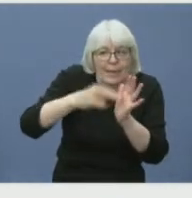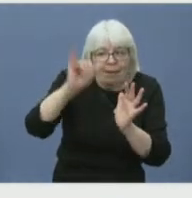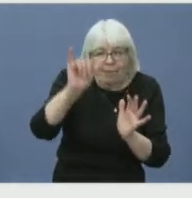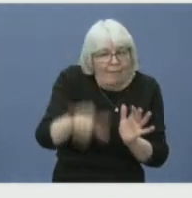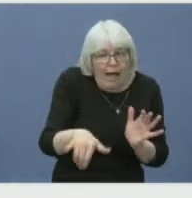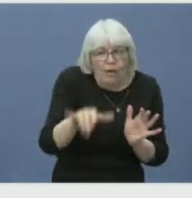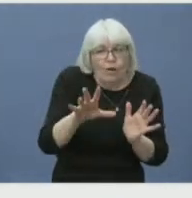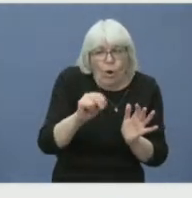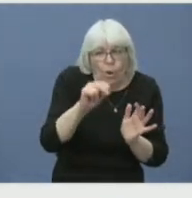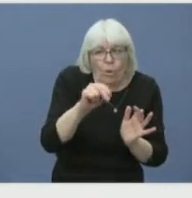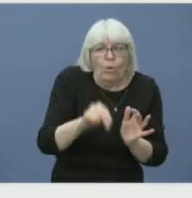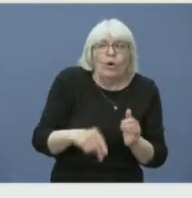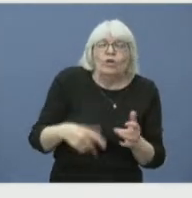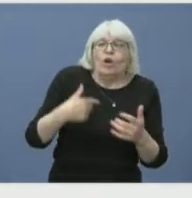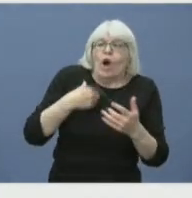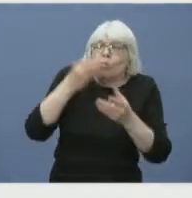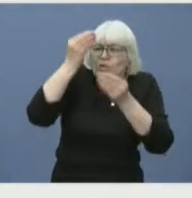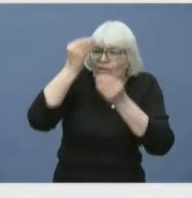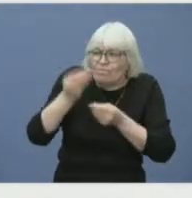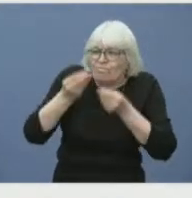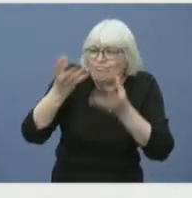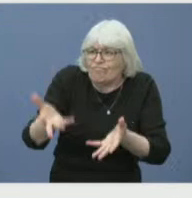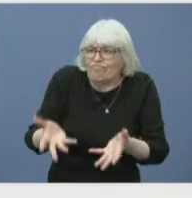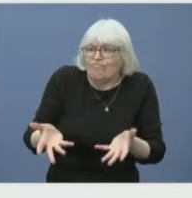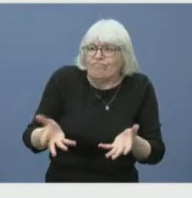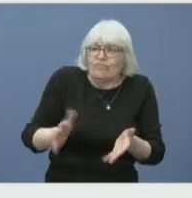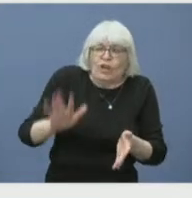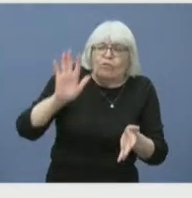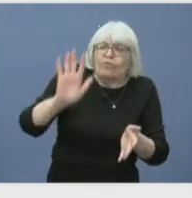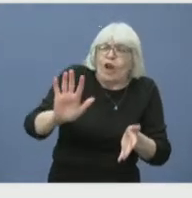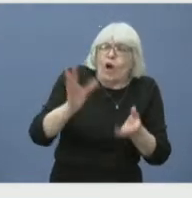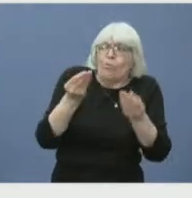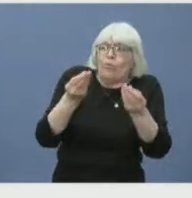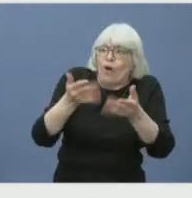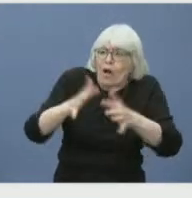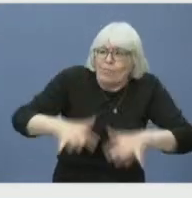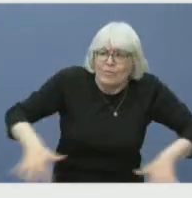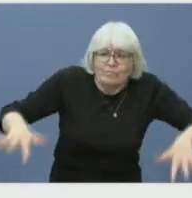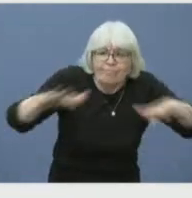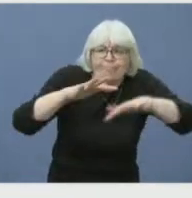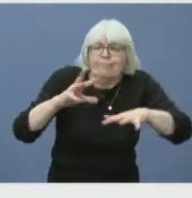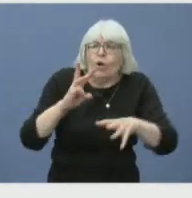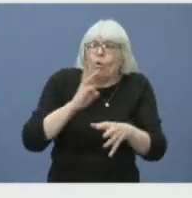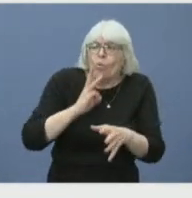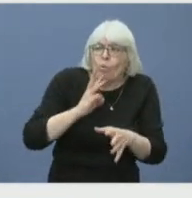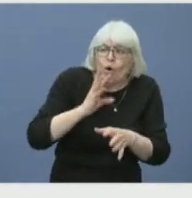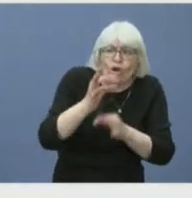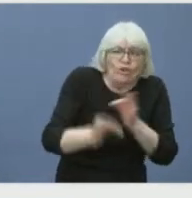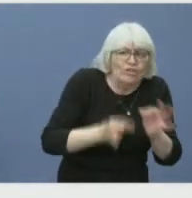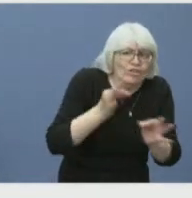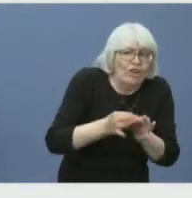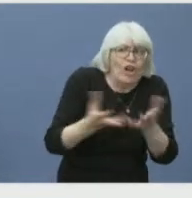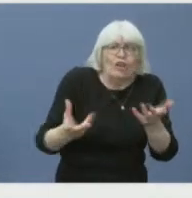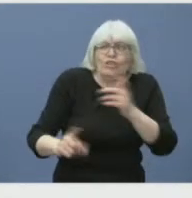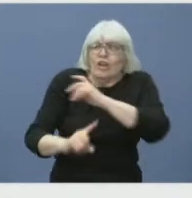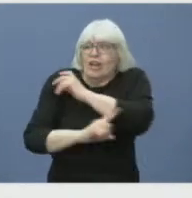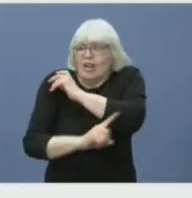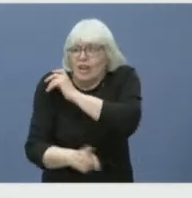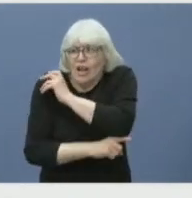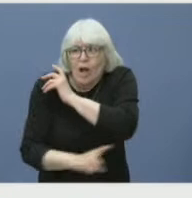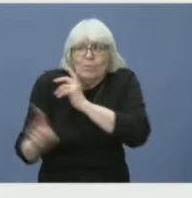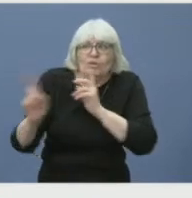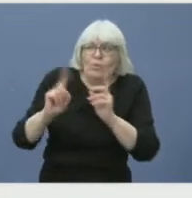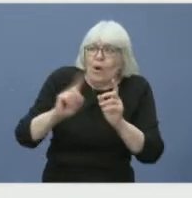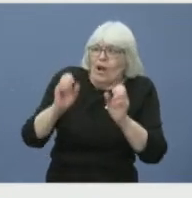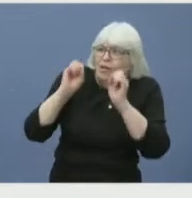of your property, water testing kits, garbage disposal information, and other necessary information relevant